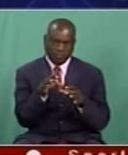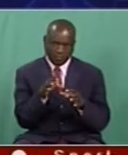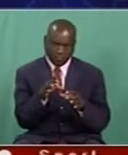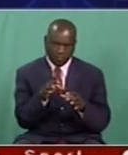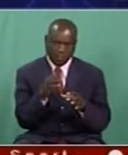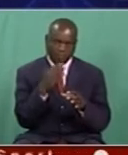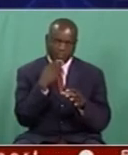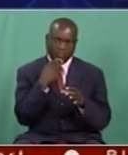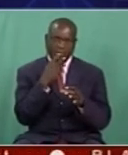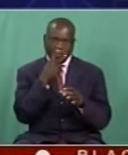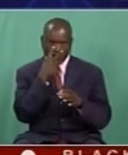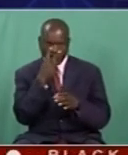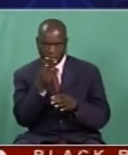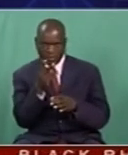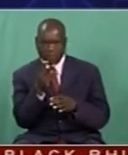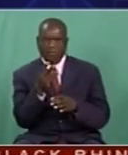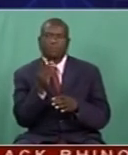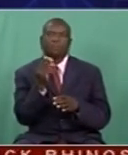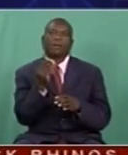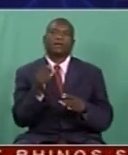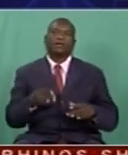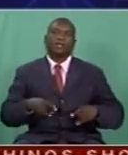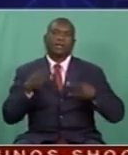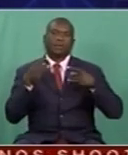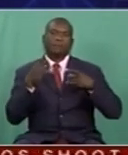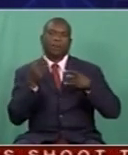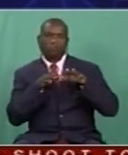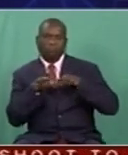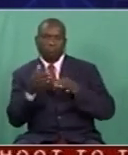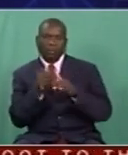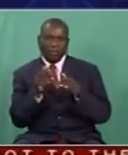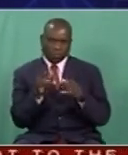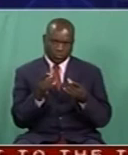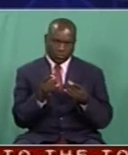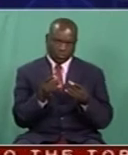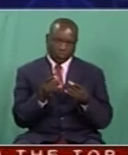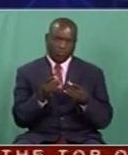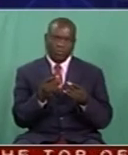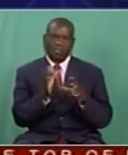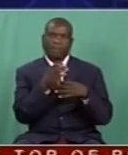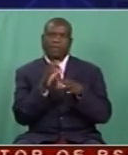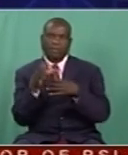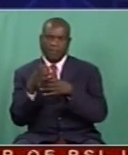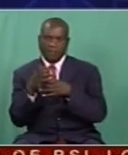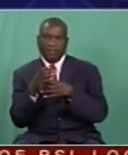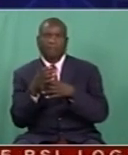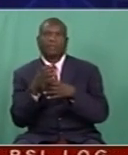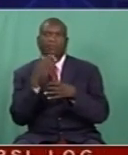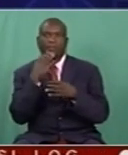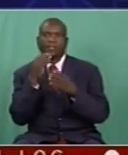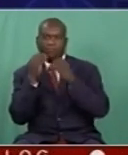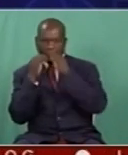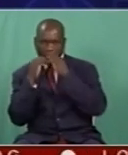critically from a media perspective, I suppose the financial health of a lot of media houses across the globe is actually enhanced by advertising.